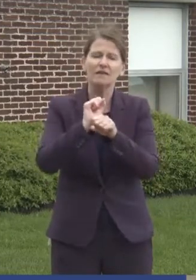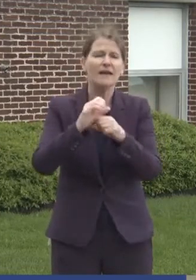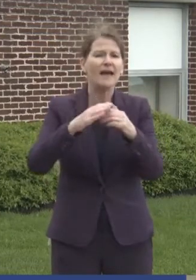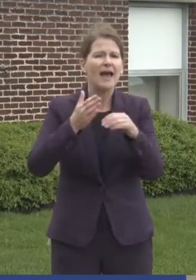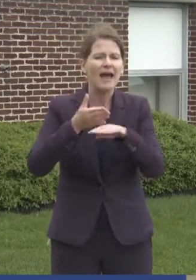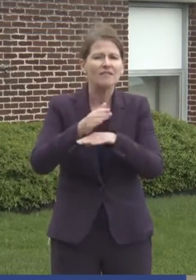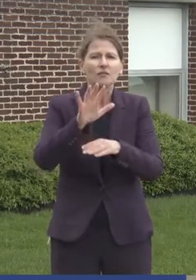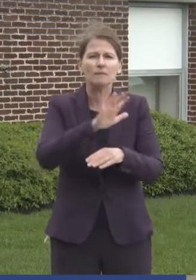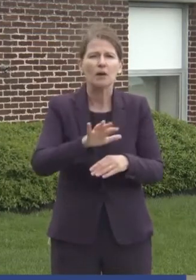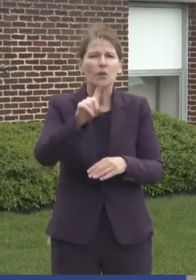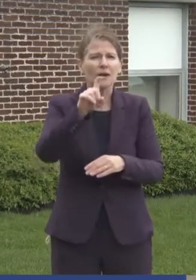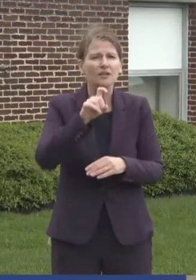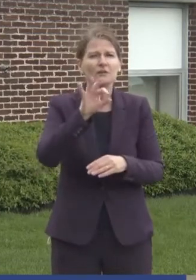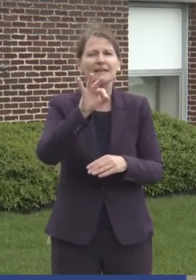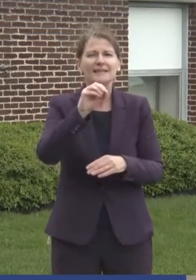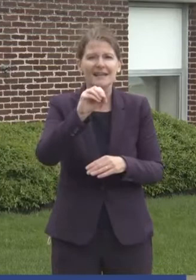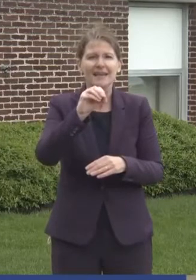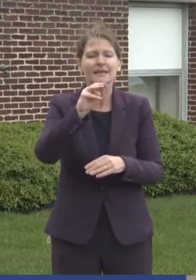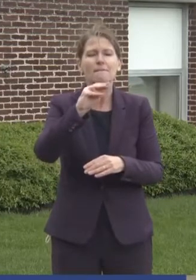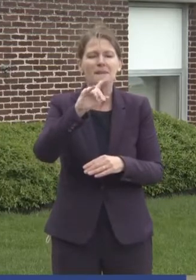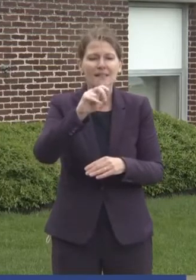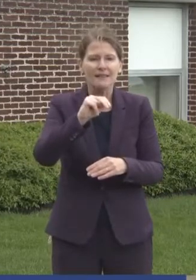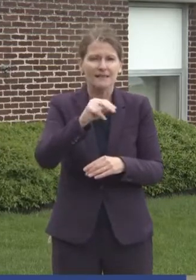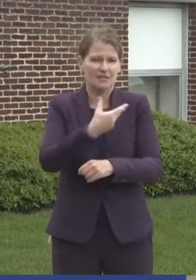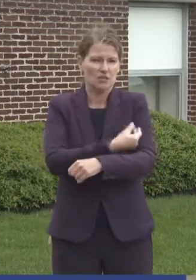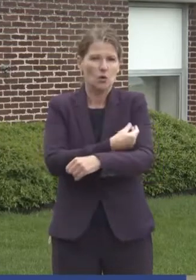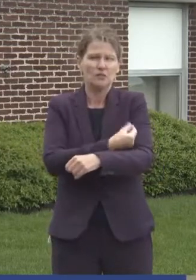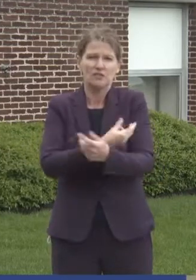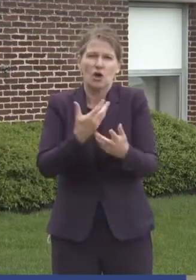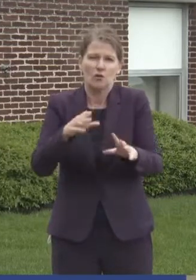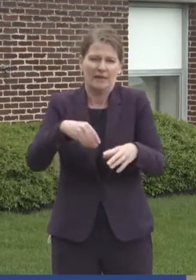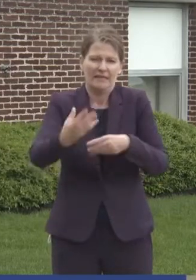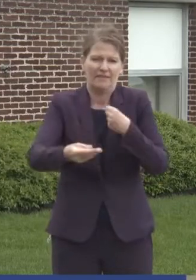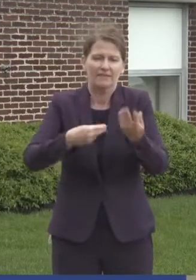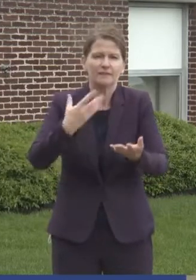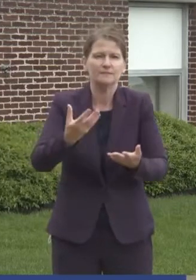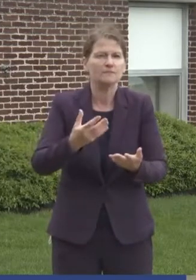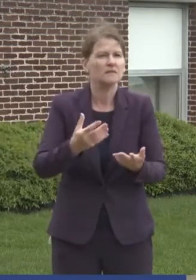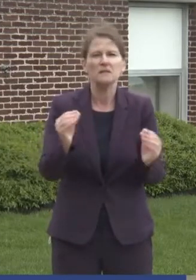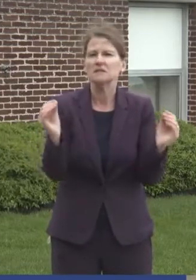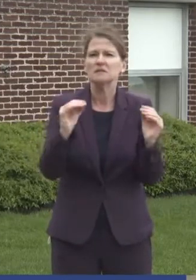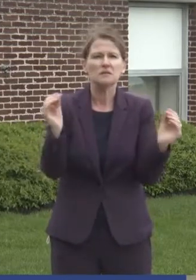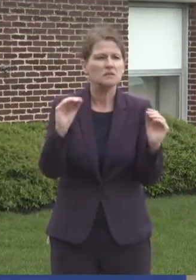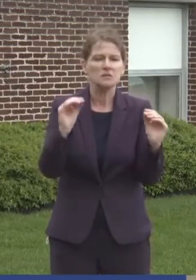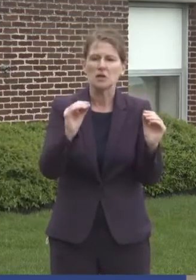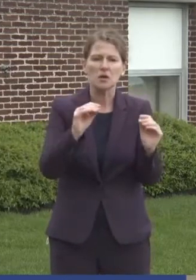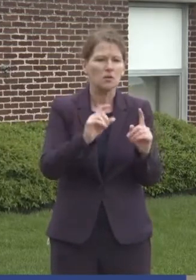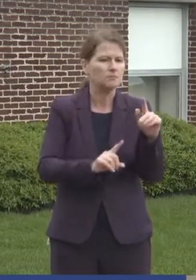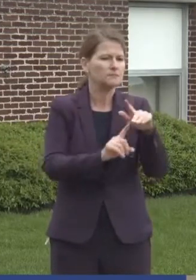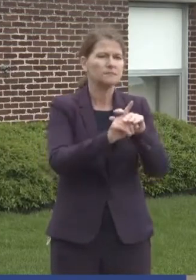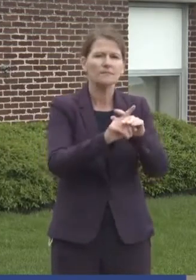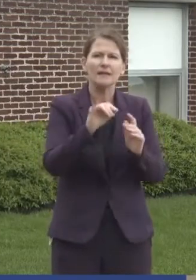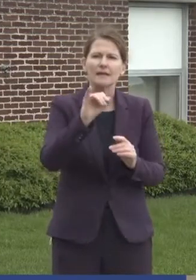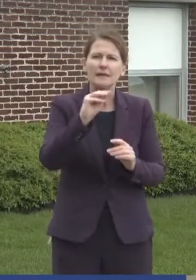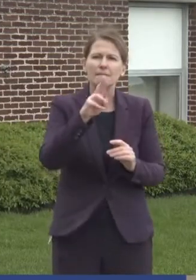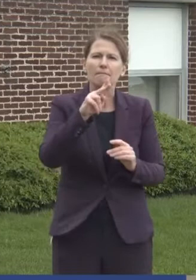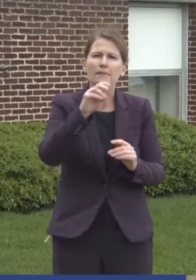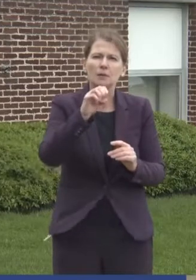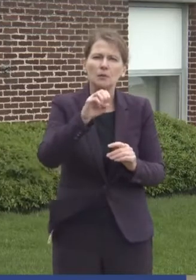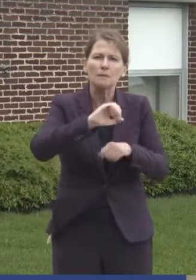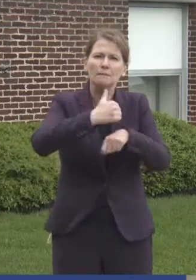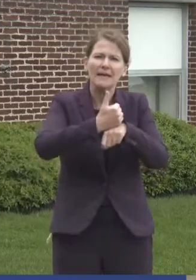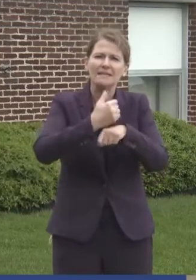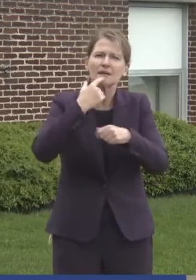190 million doses given. There have been no cases of immune-based blood clotting